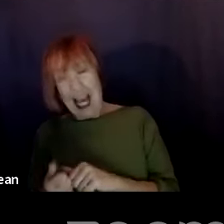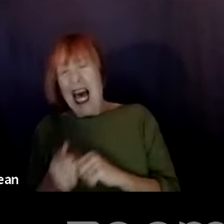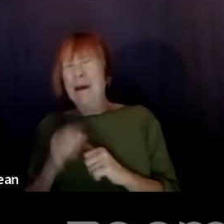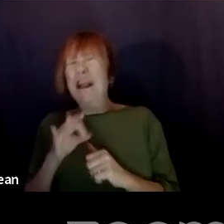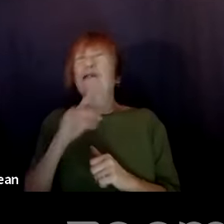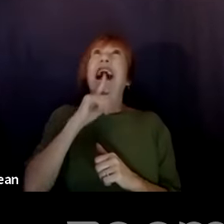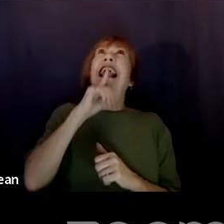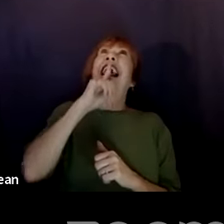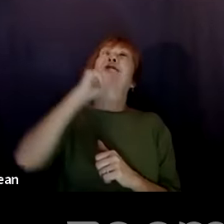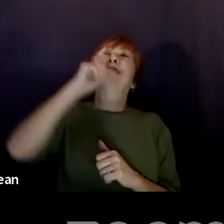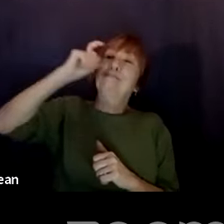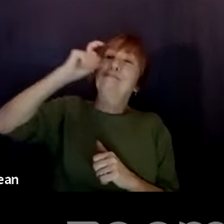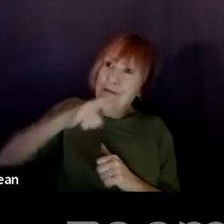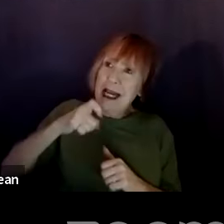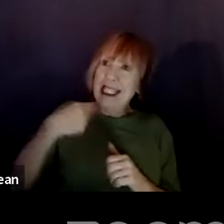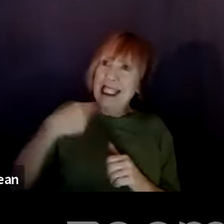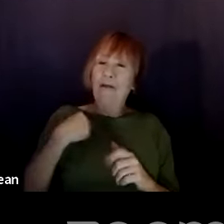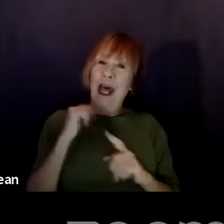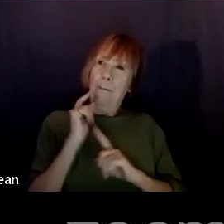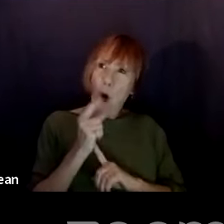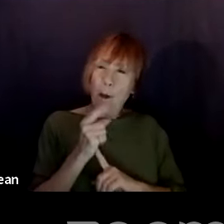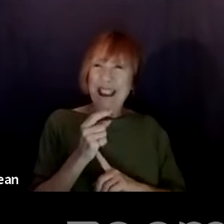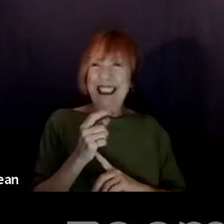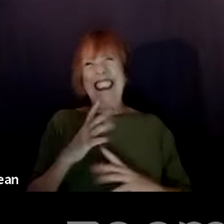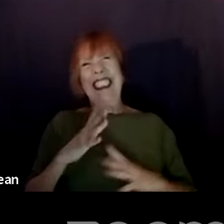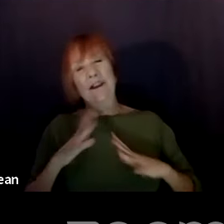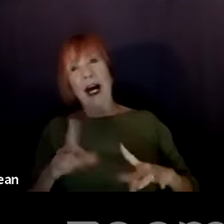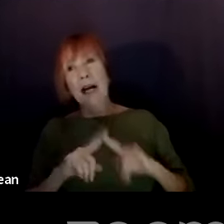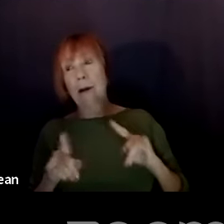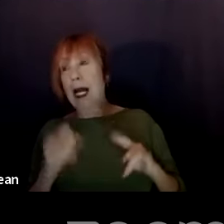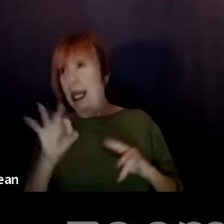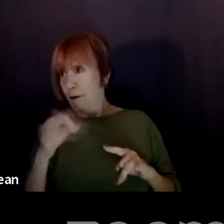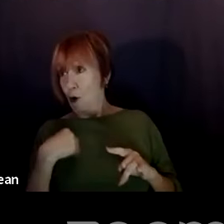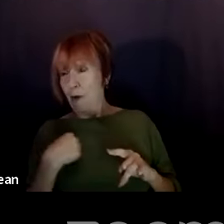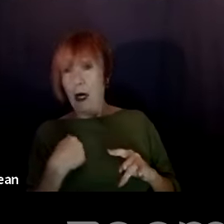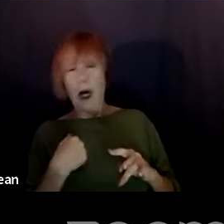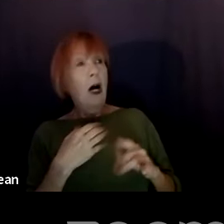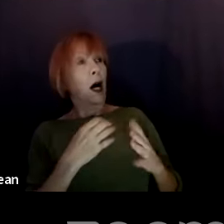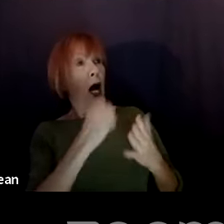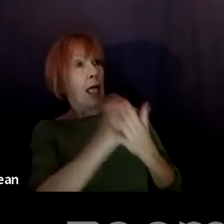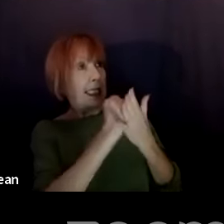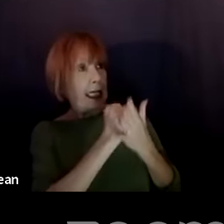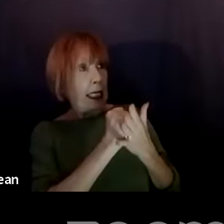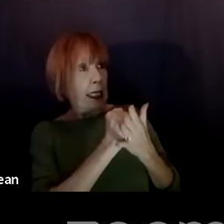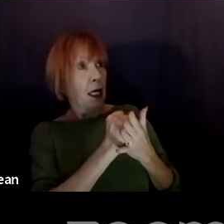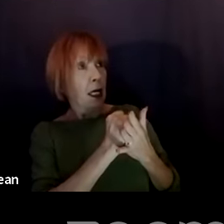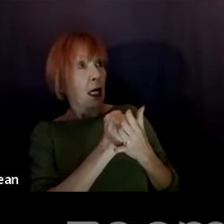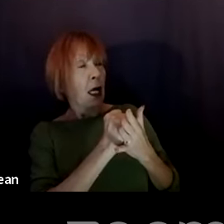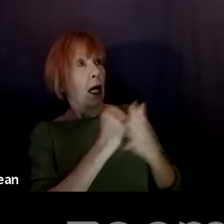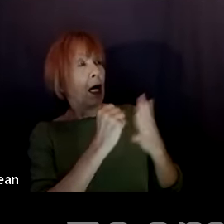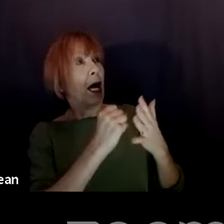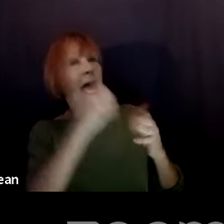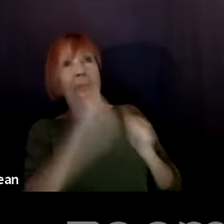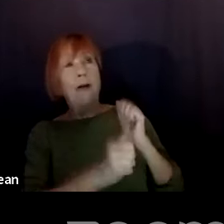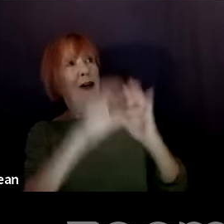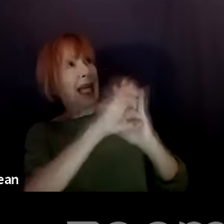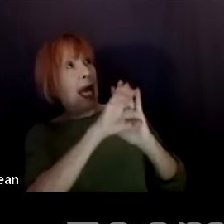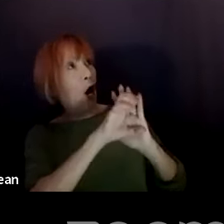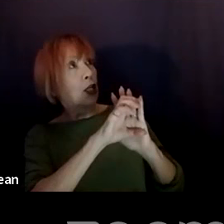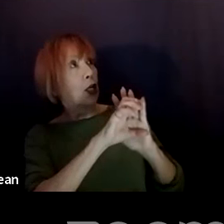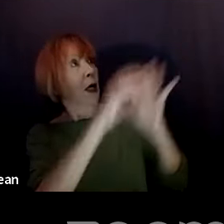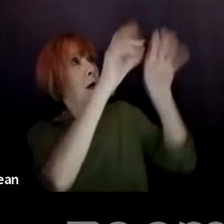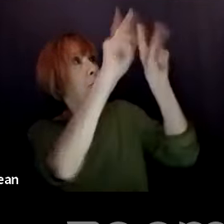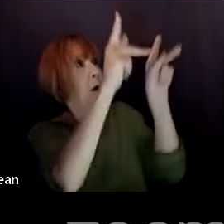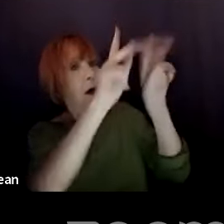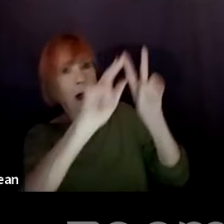then okay. But if you find yourself in one scene telling every character, you know, how to think or how to